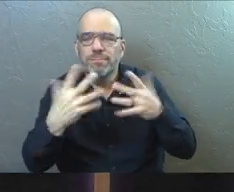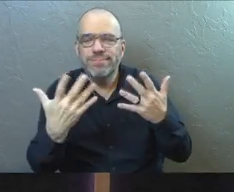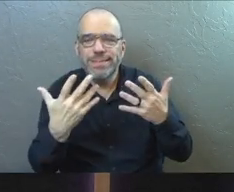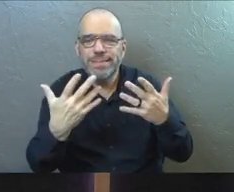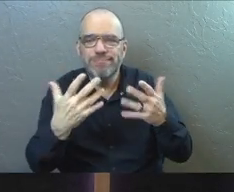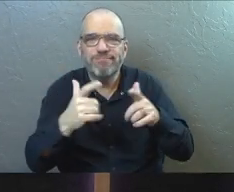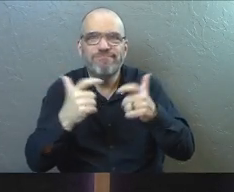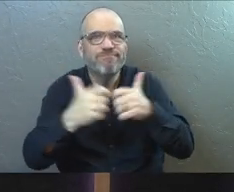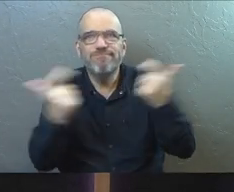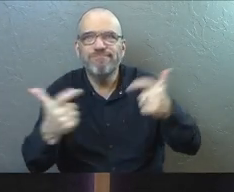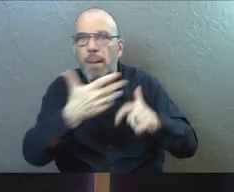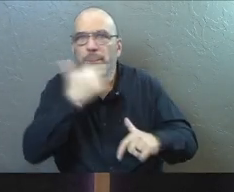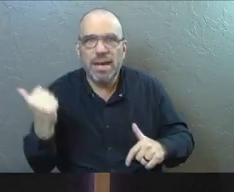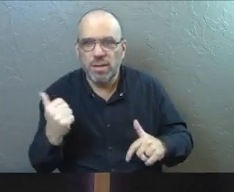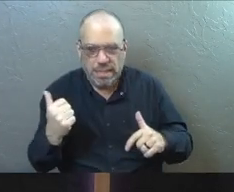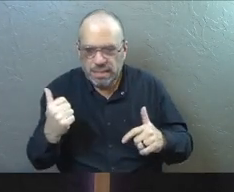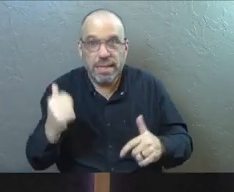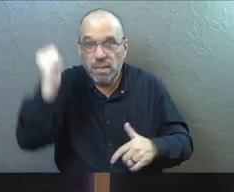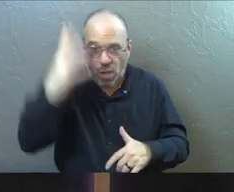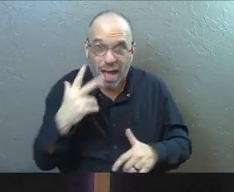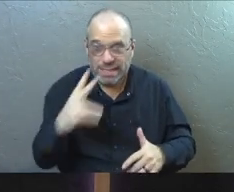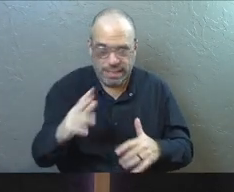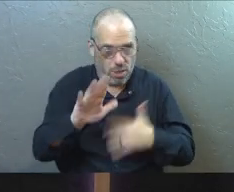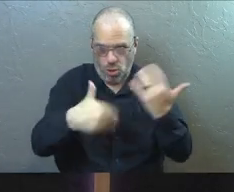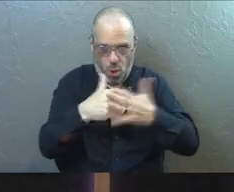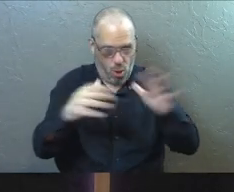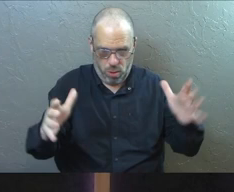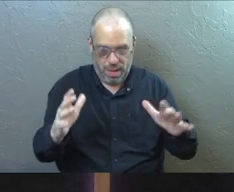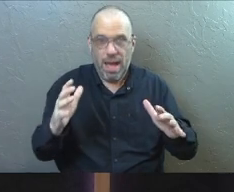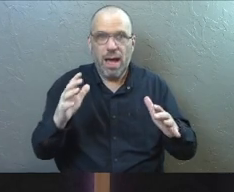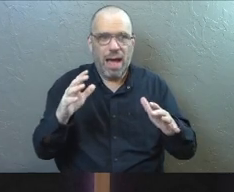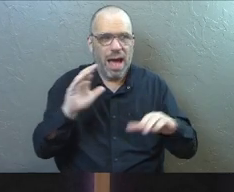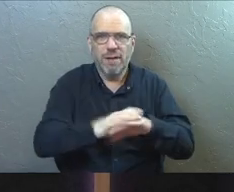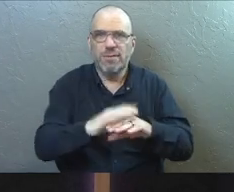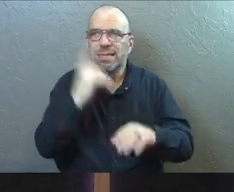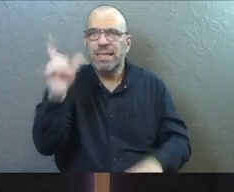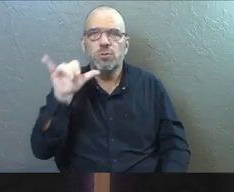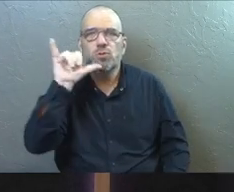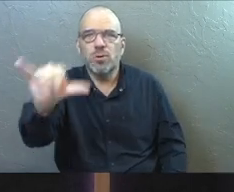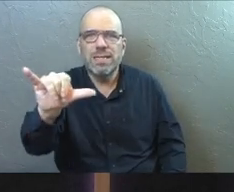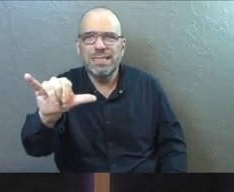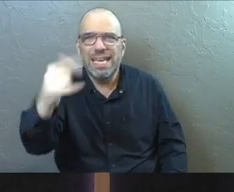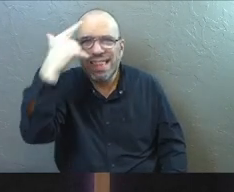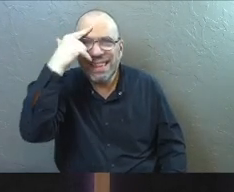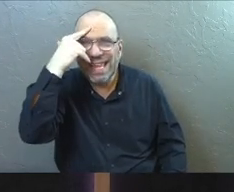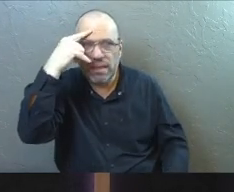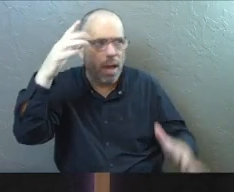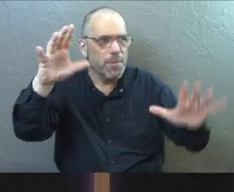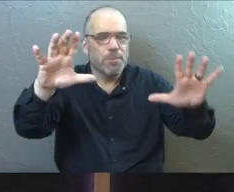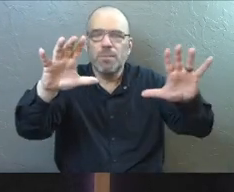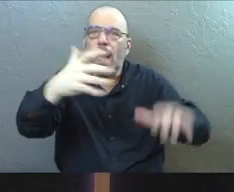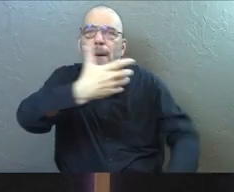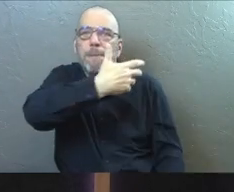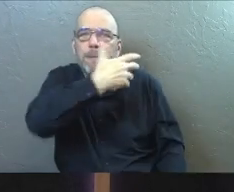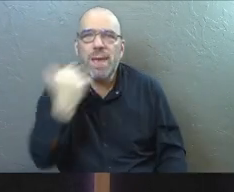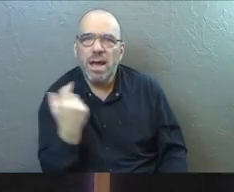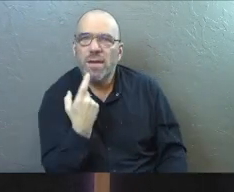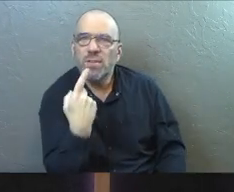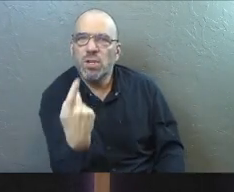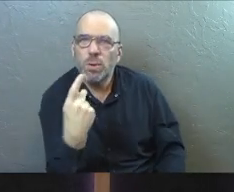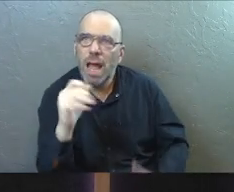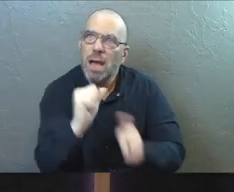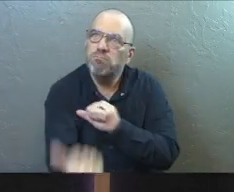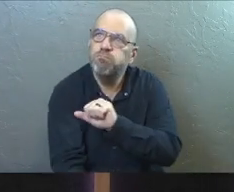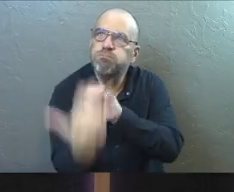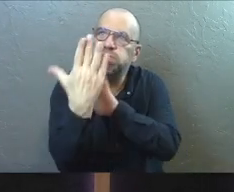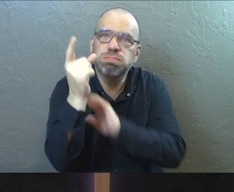It's the ultimate, guys. See, God sees this whole thing through eyes of eternity. And it's like, it would be so much better to be